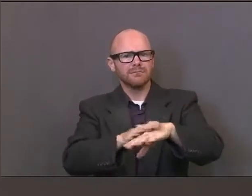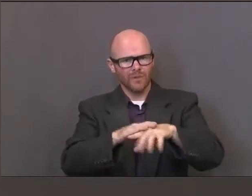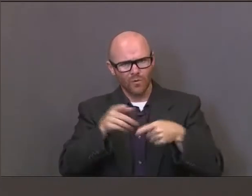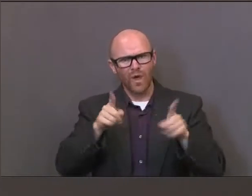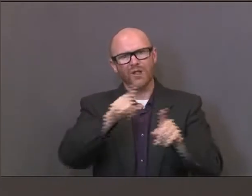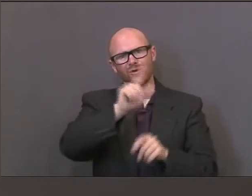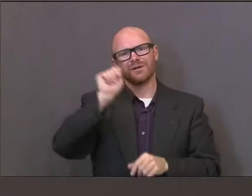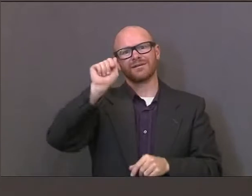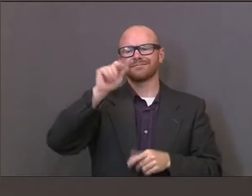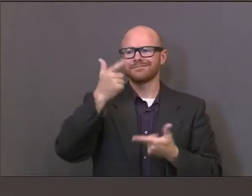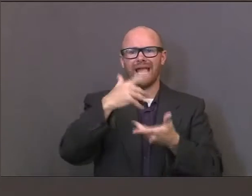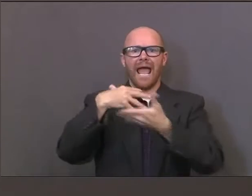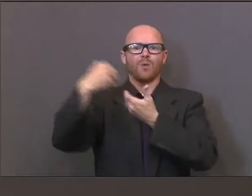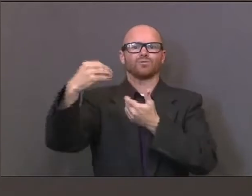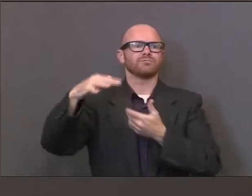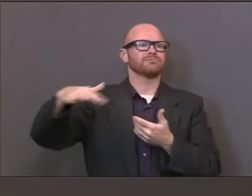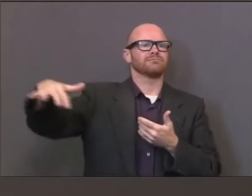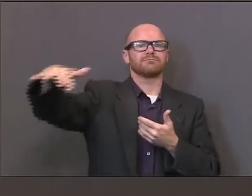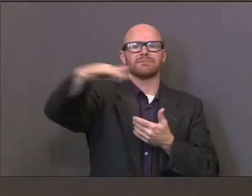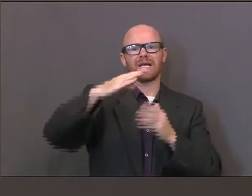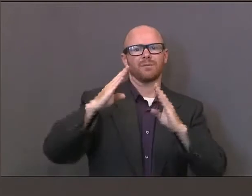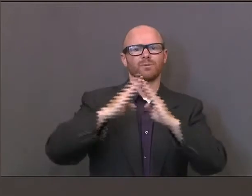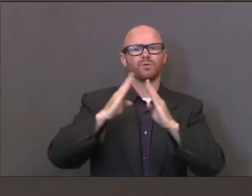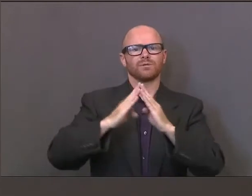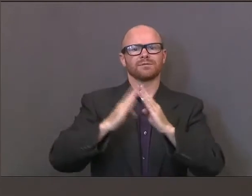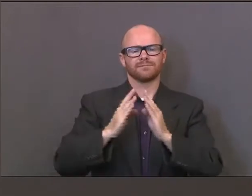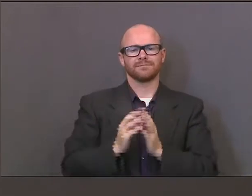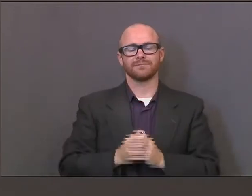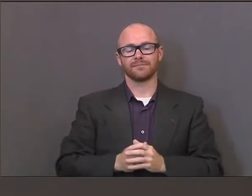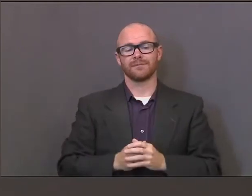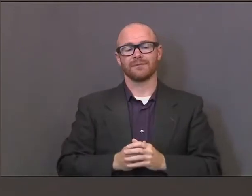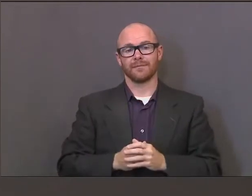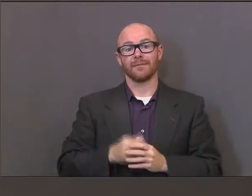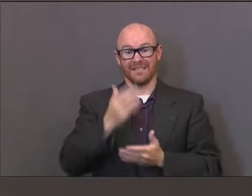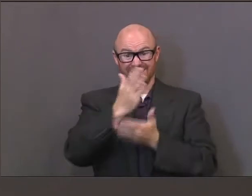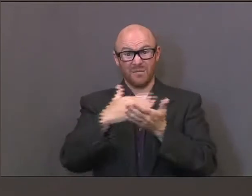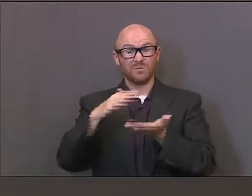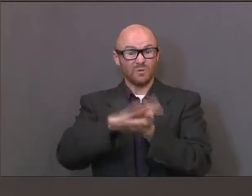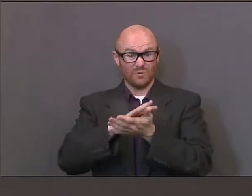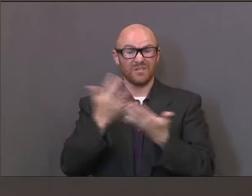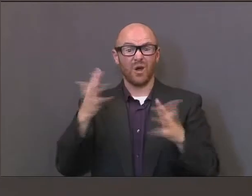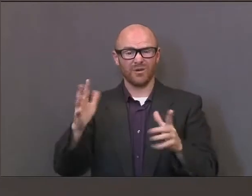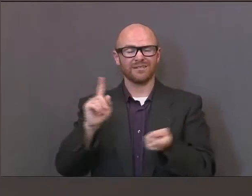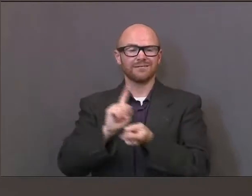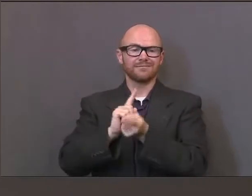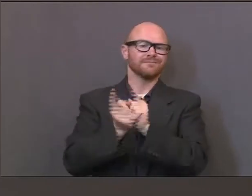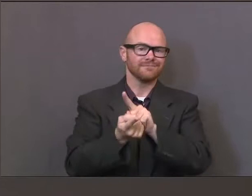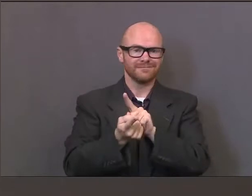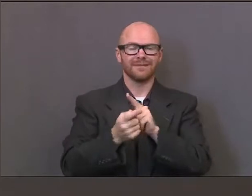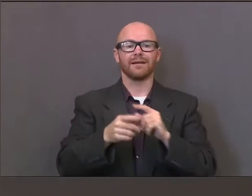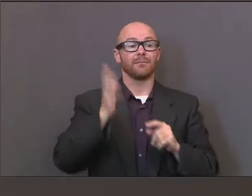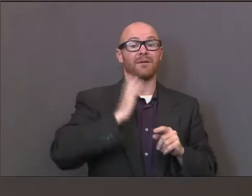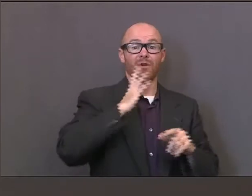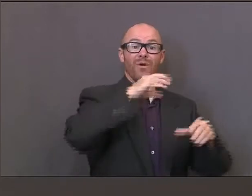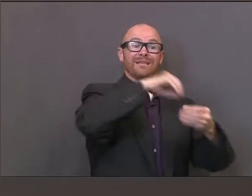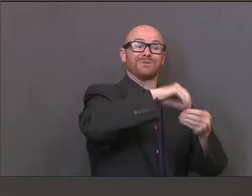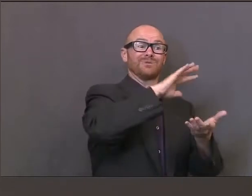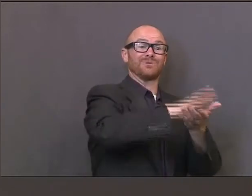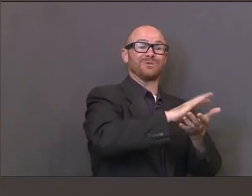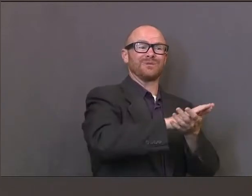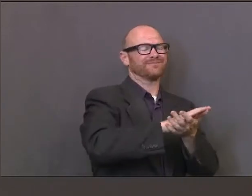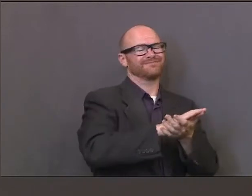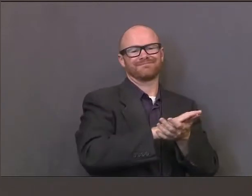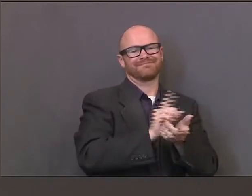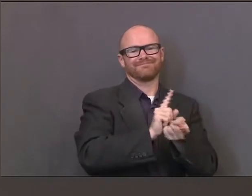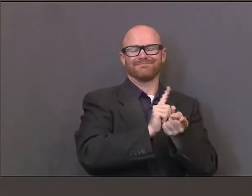We've already seen the need for some of our schools to begin to implement their contingency plans, their remote learning plans as they have